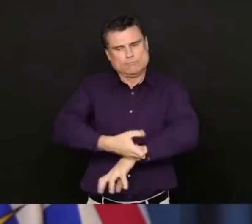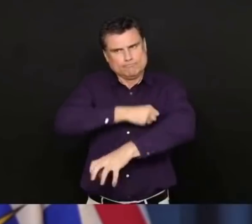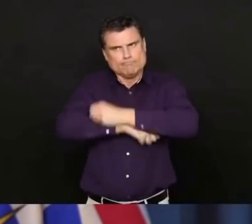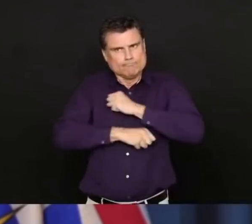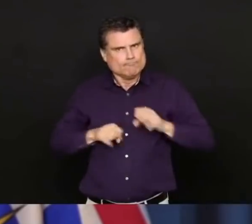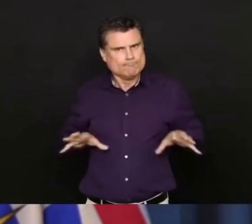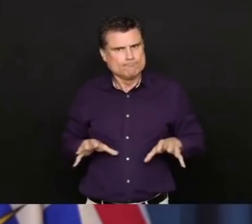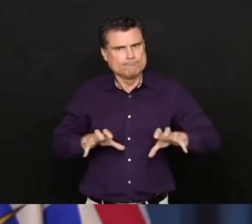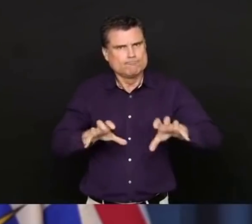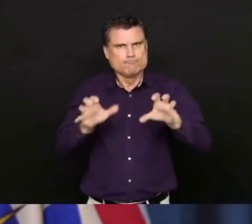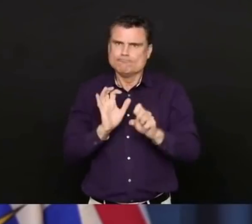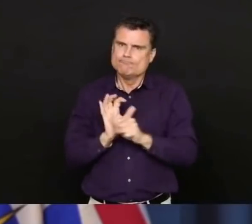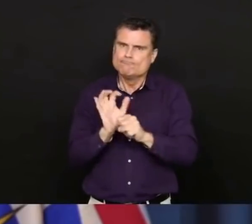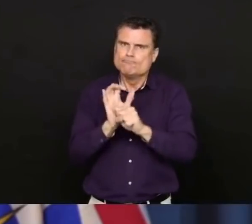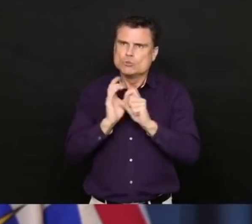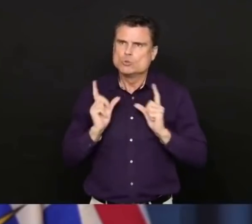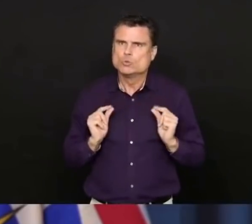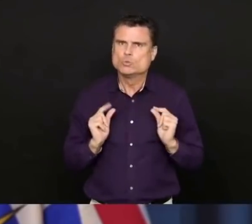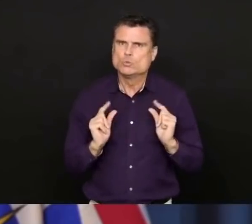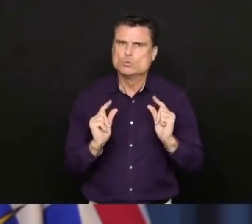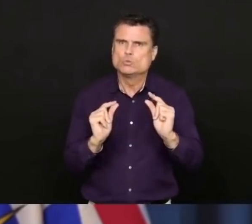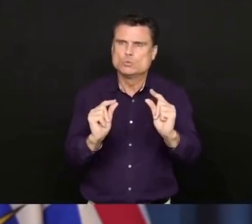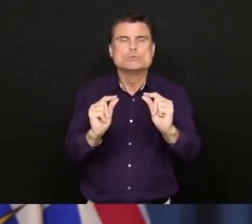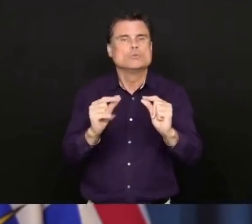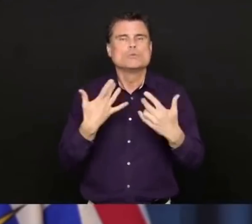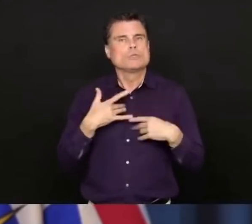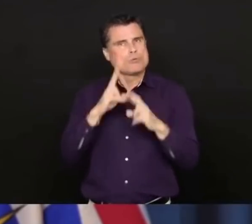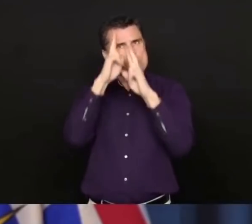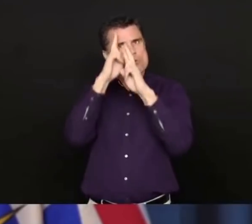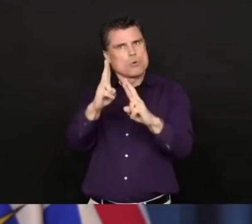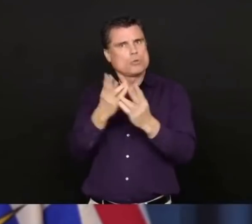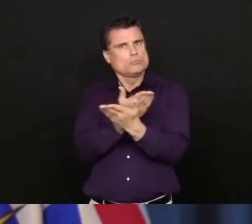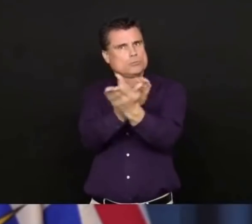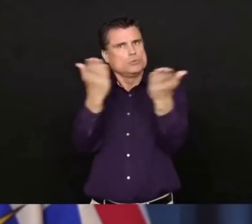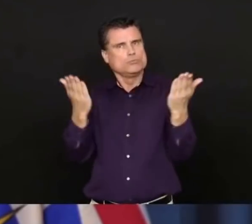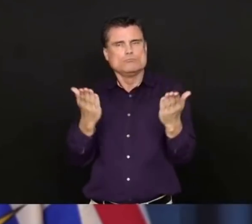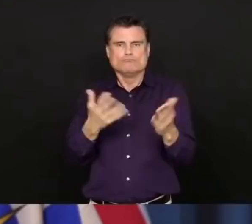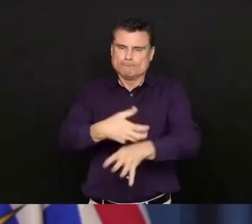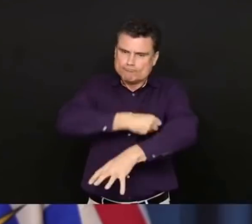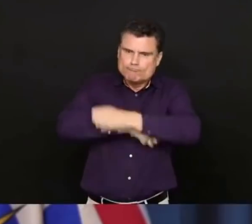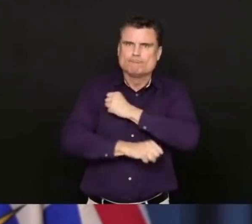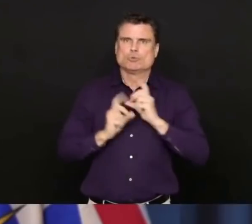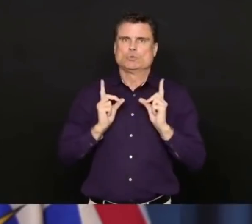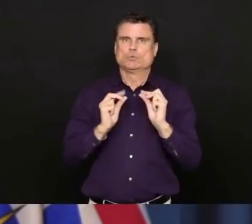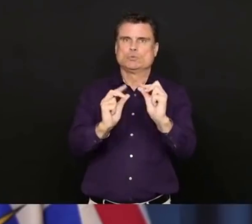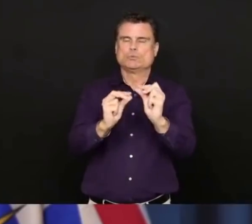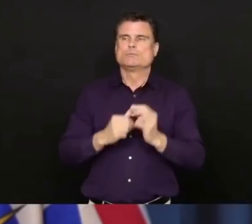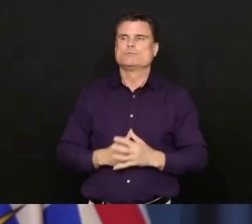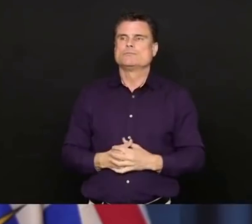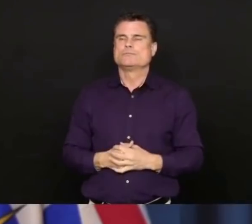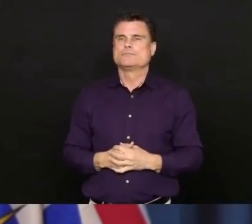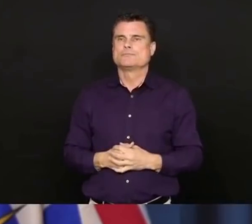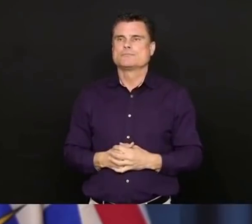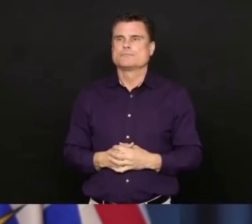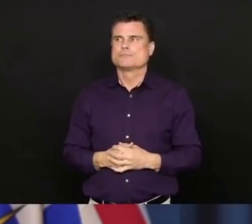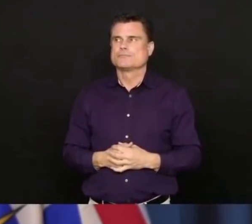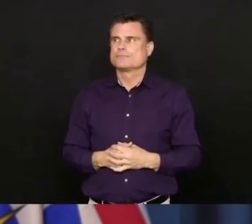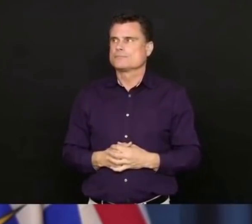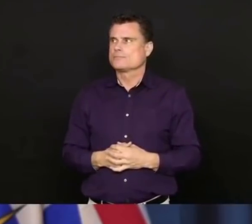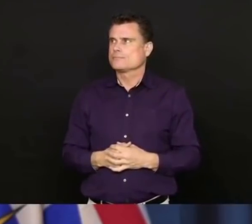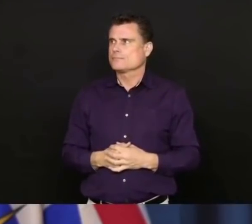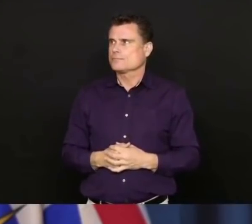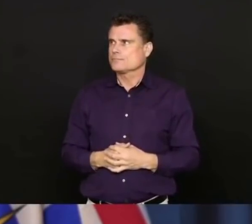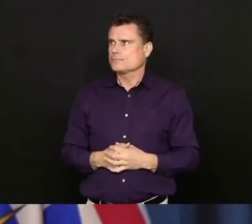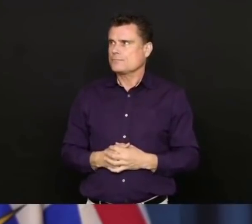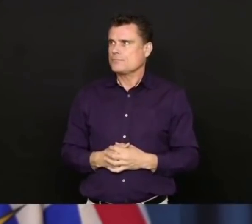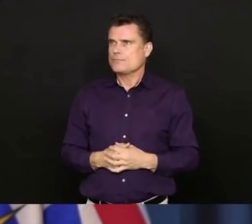province, so that we can all be proud knowing that we have done the right thing and And we are holding the line for our families and our